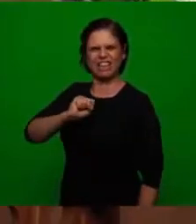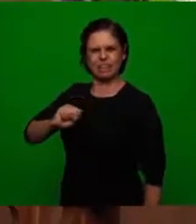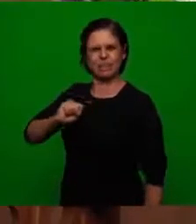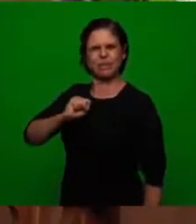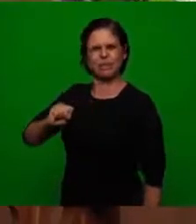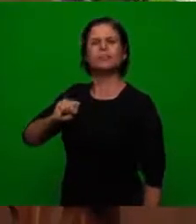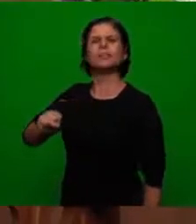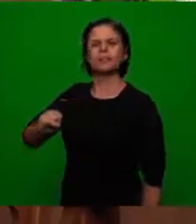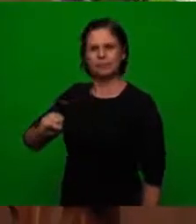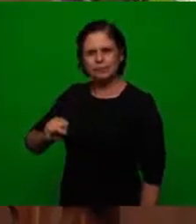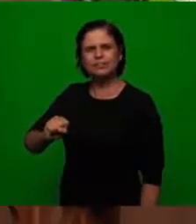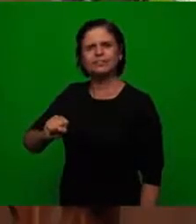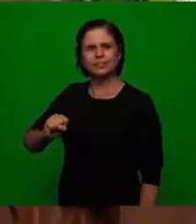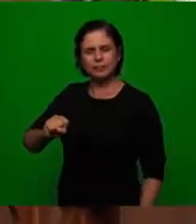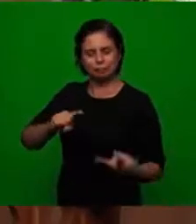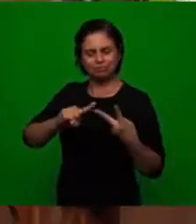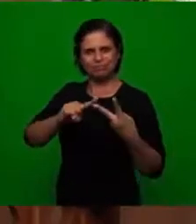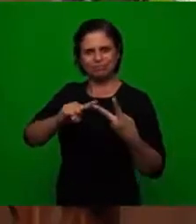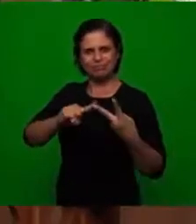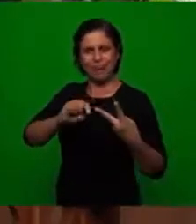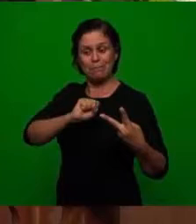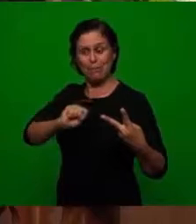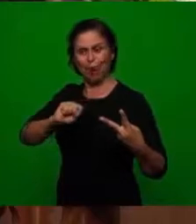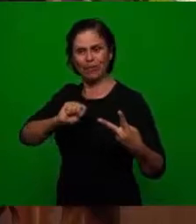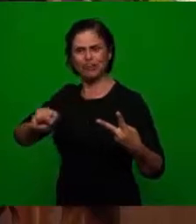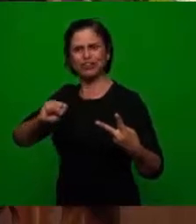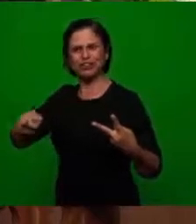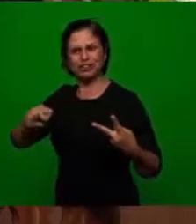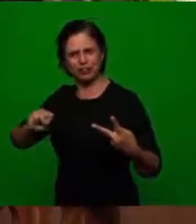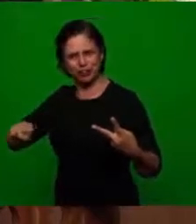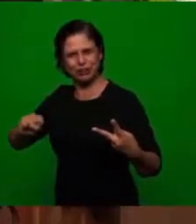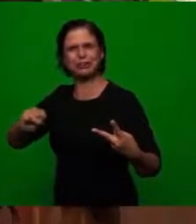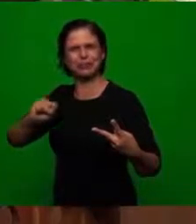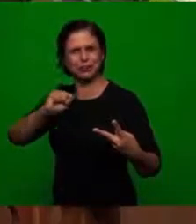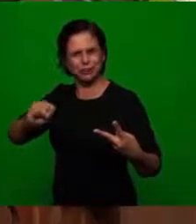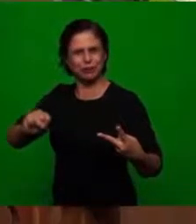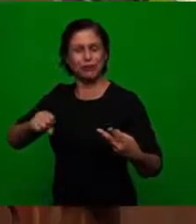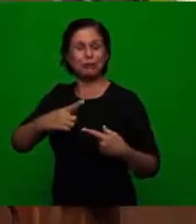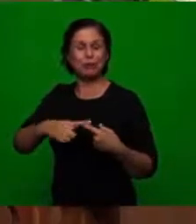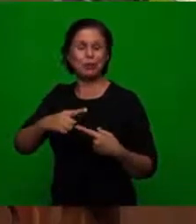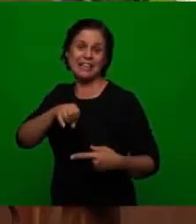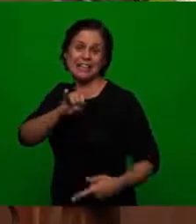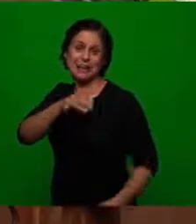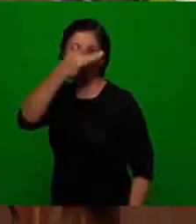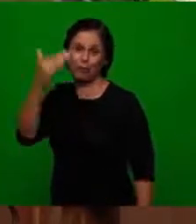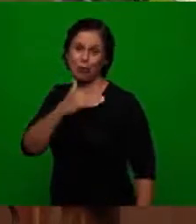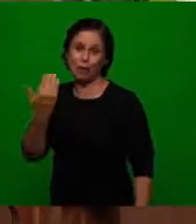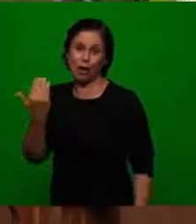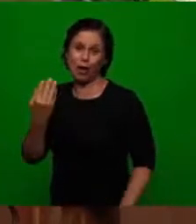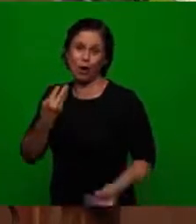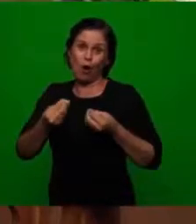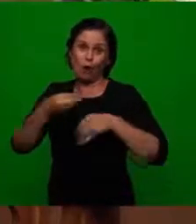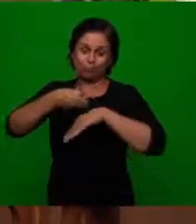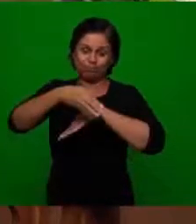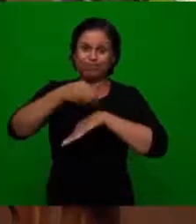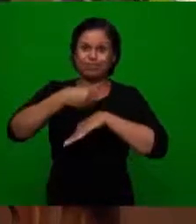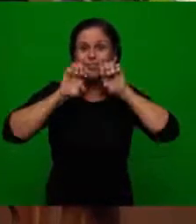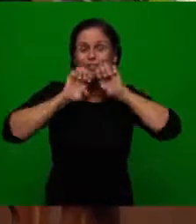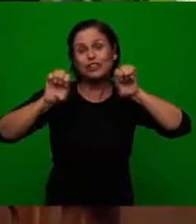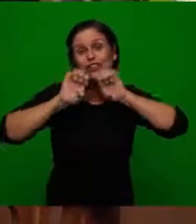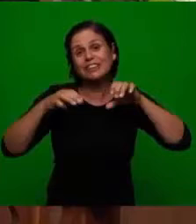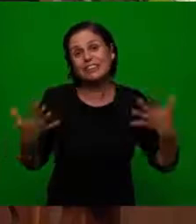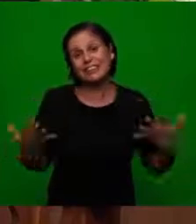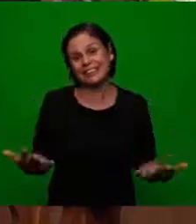so now the death was the end of all the type of persecution and